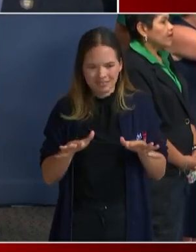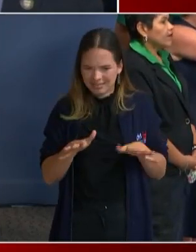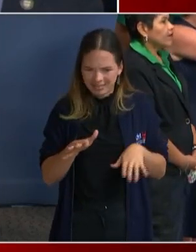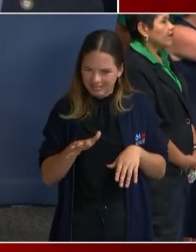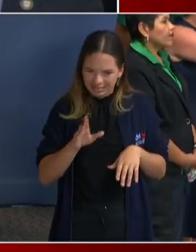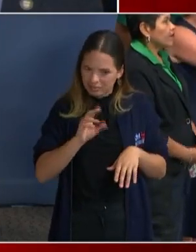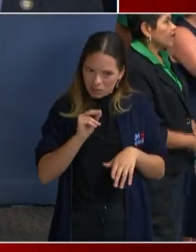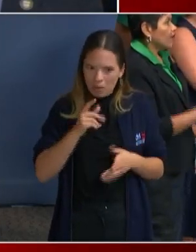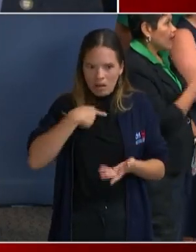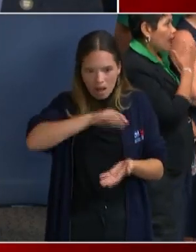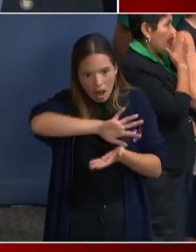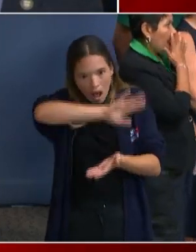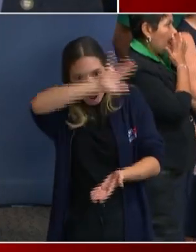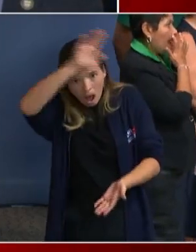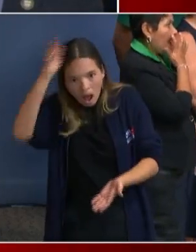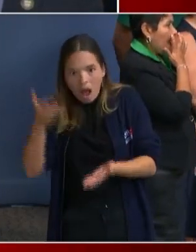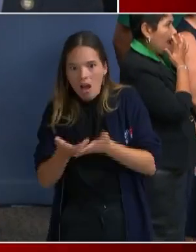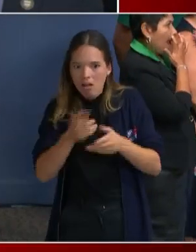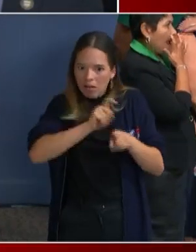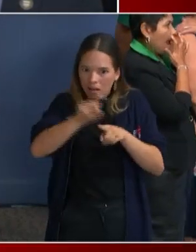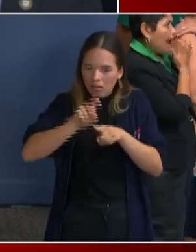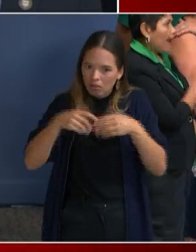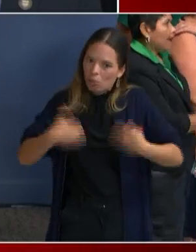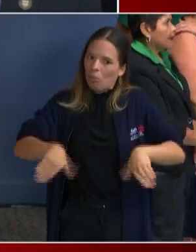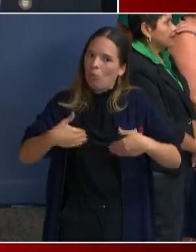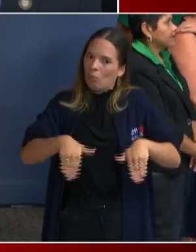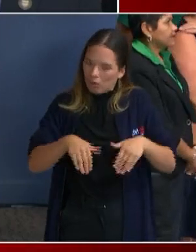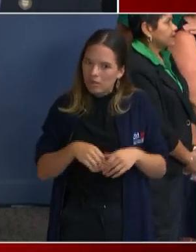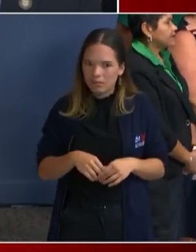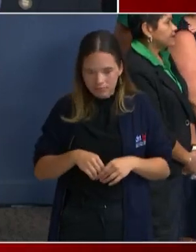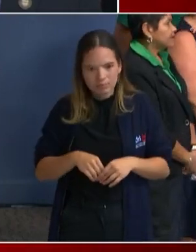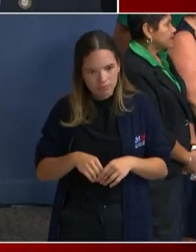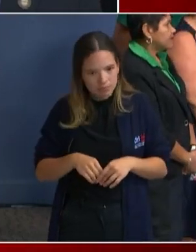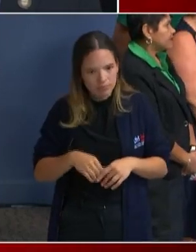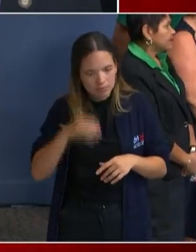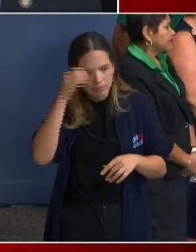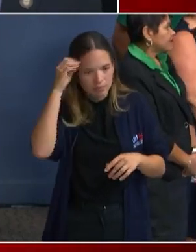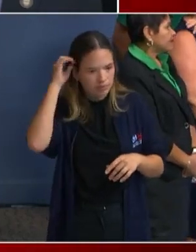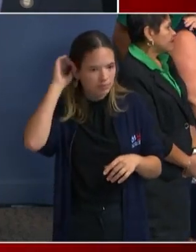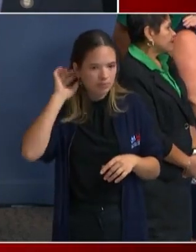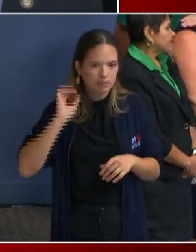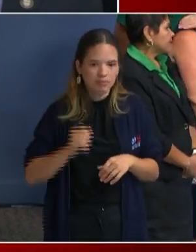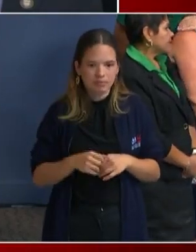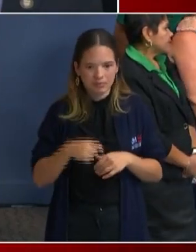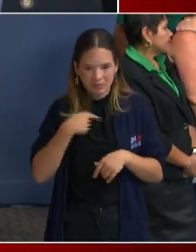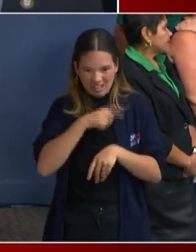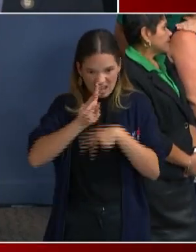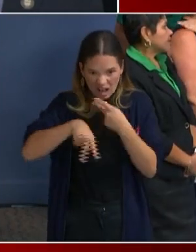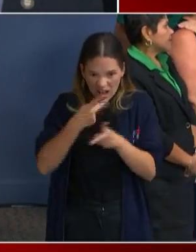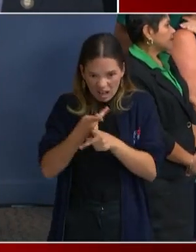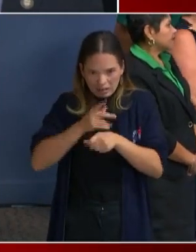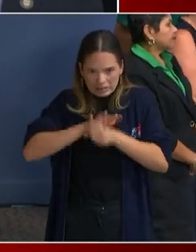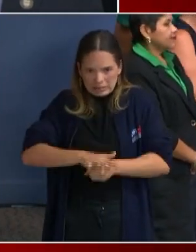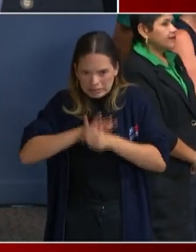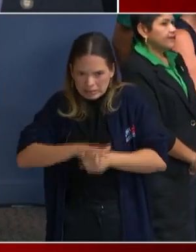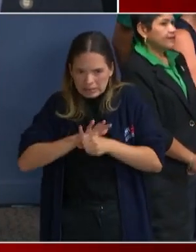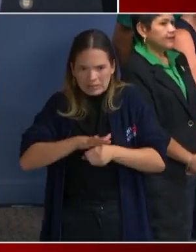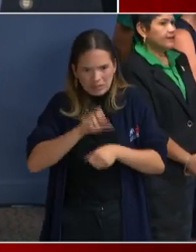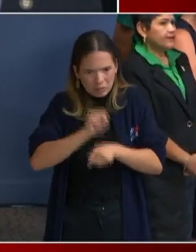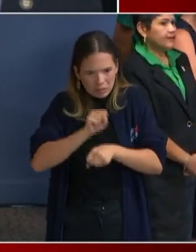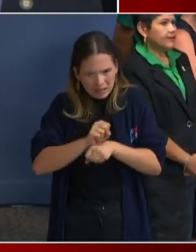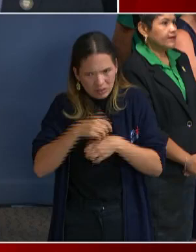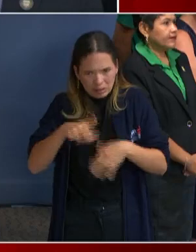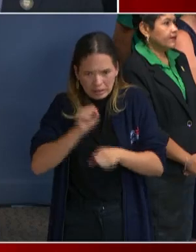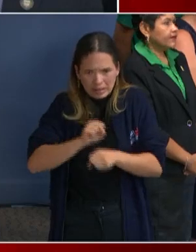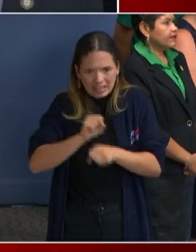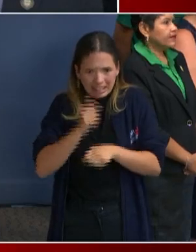examples of the type of work, stressful work that they do every day. Are there more